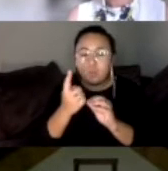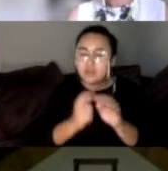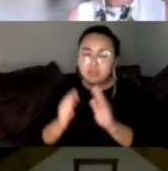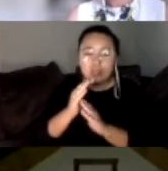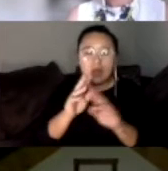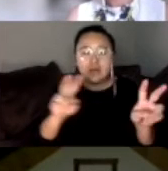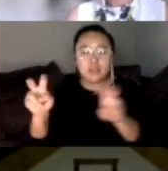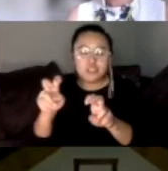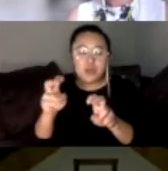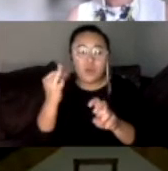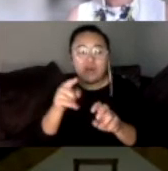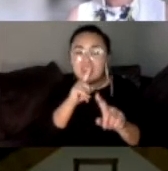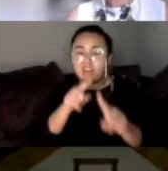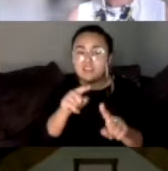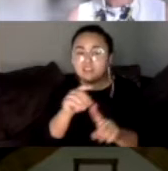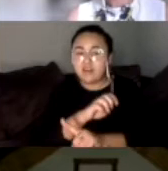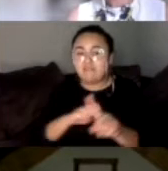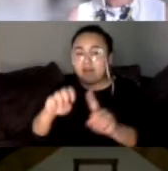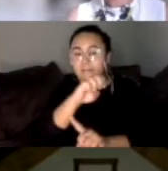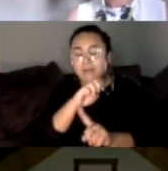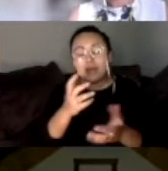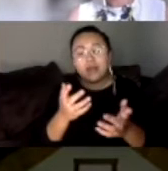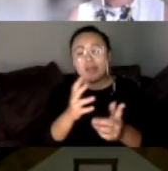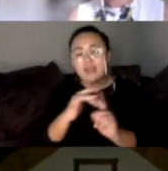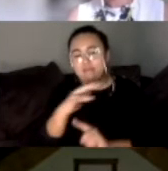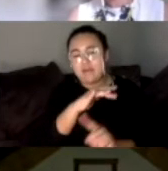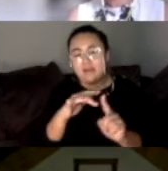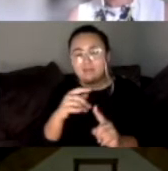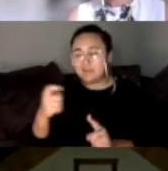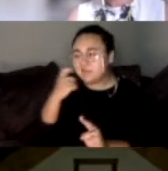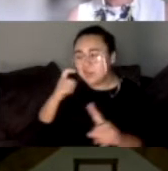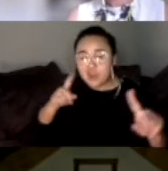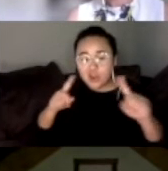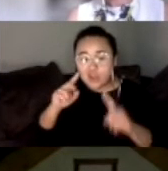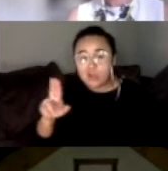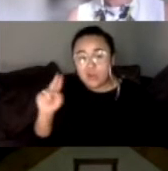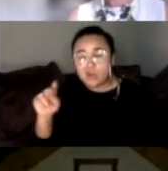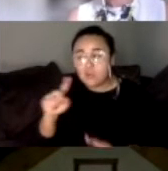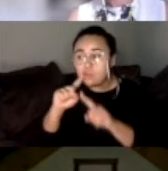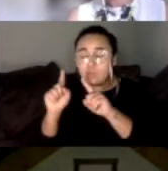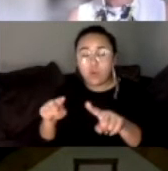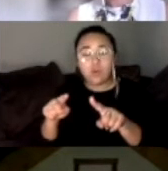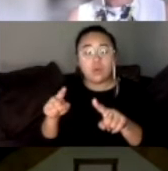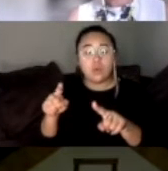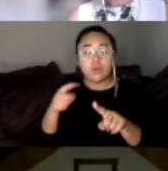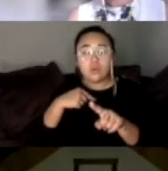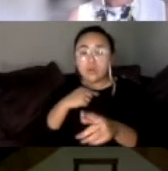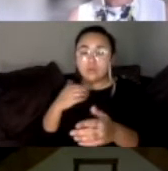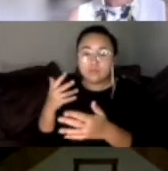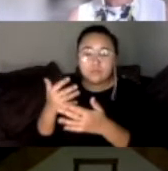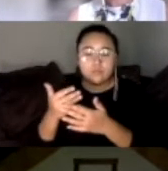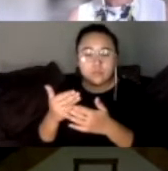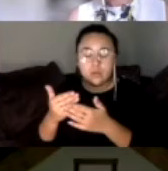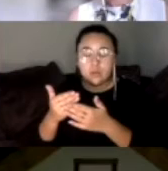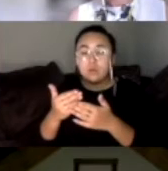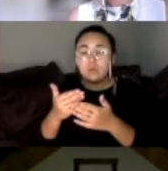So it's not, you know, as we've recently heard the UN reports where, you know, we're close to a very red